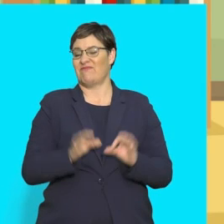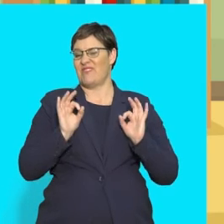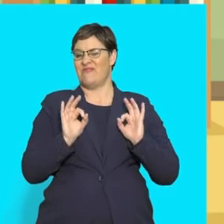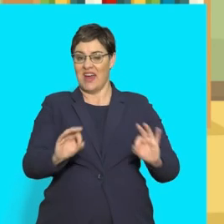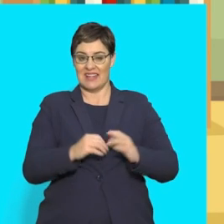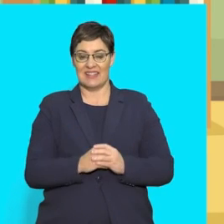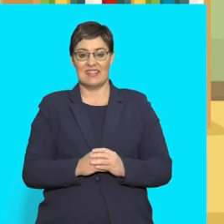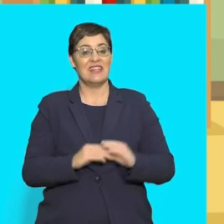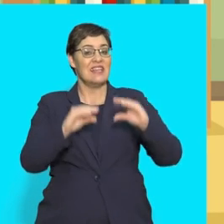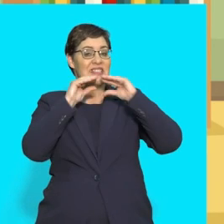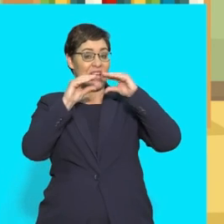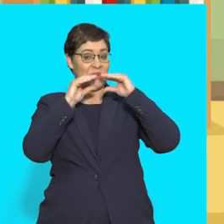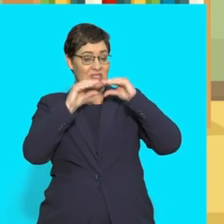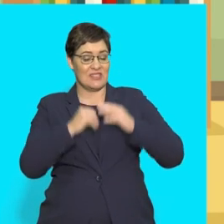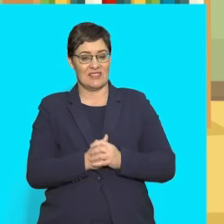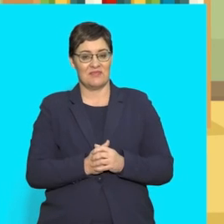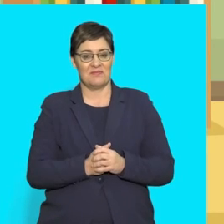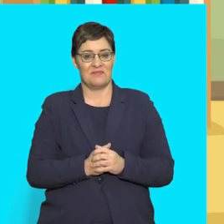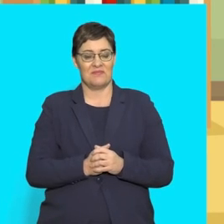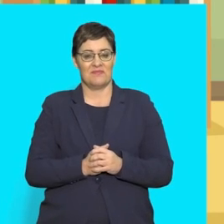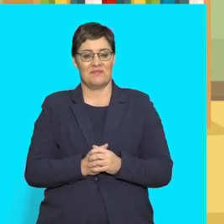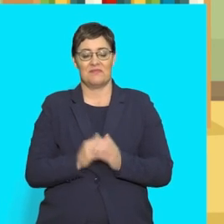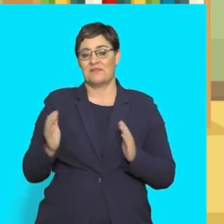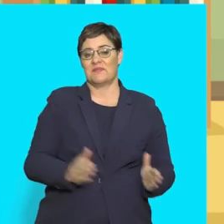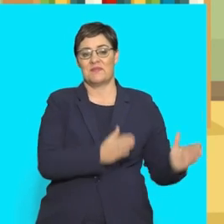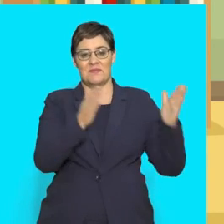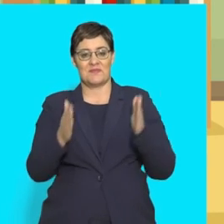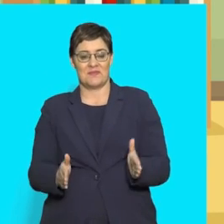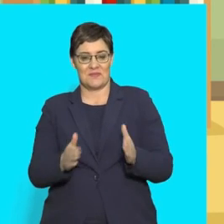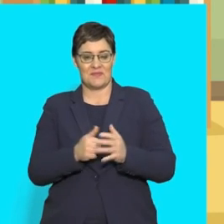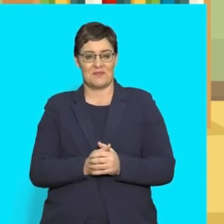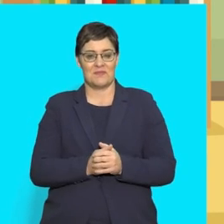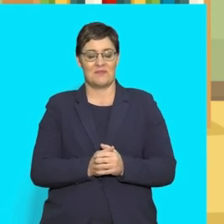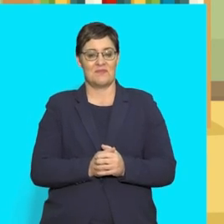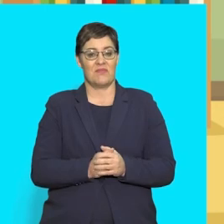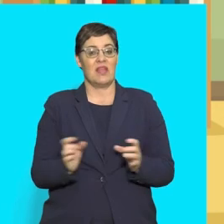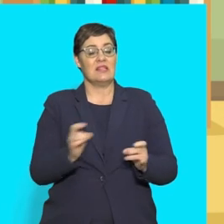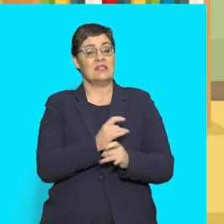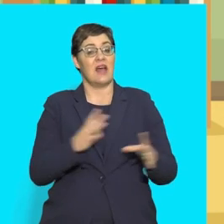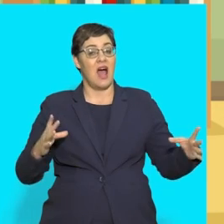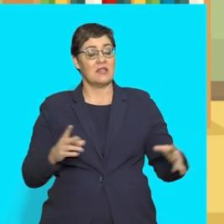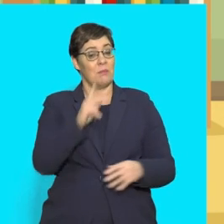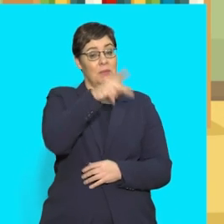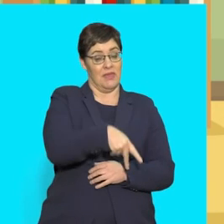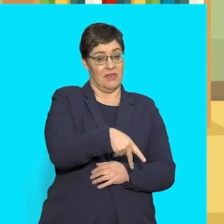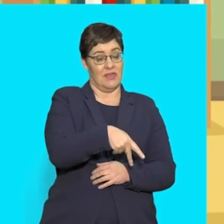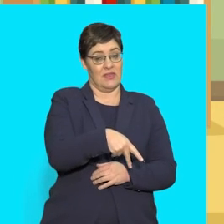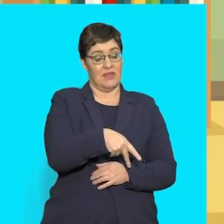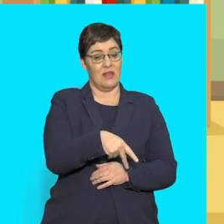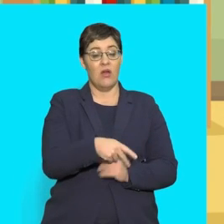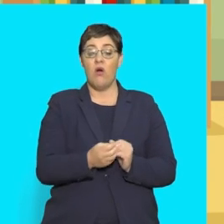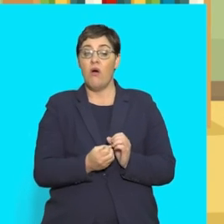that's right it is a sandwich here is another one it begins with the letter p